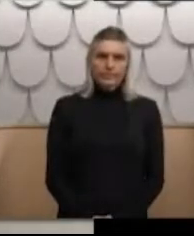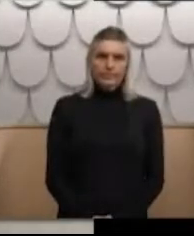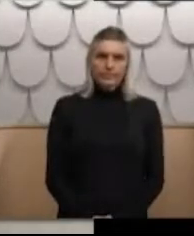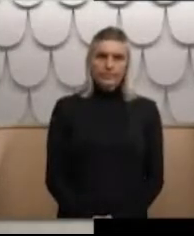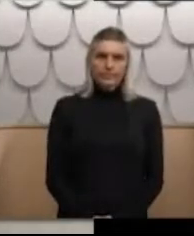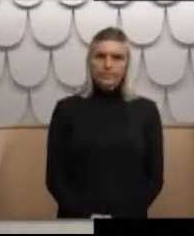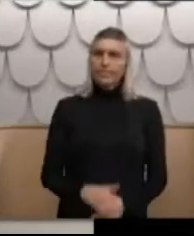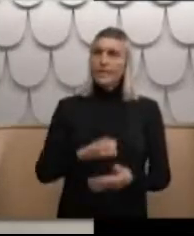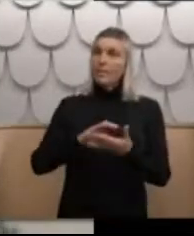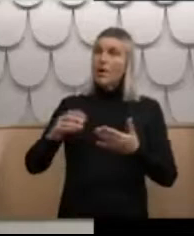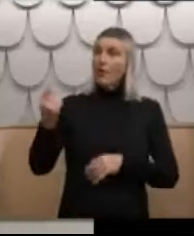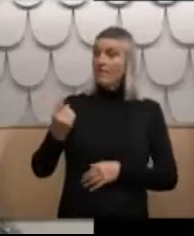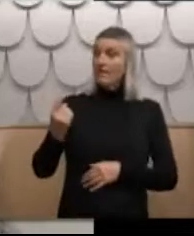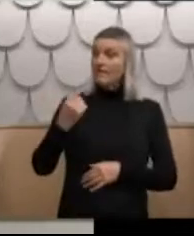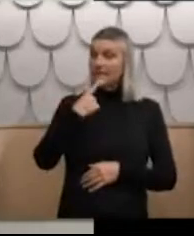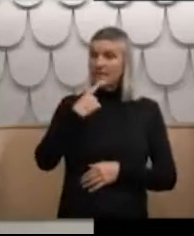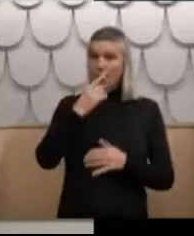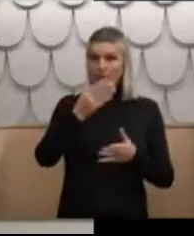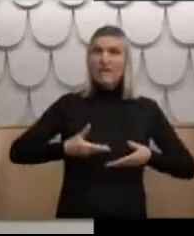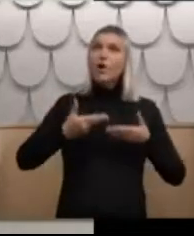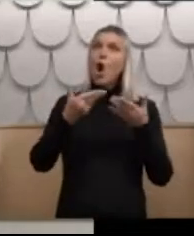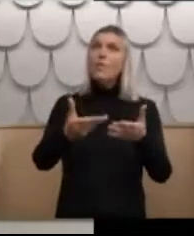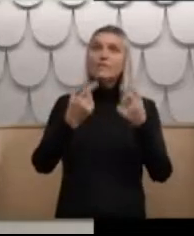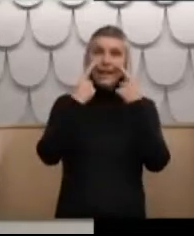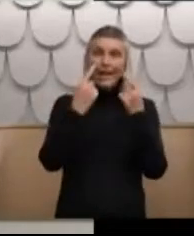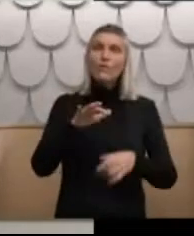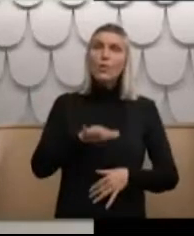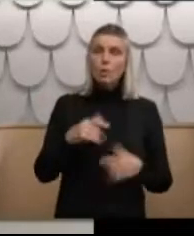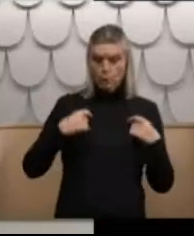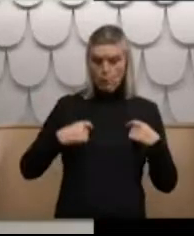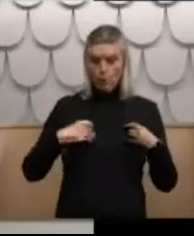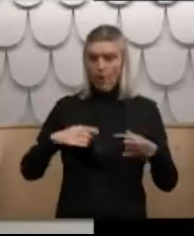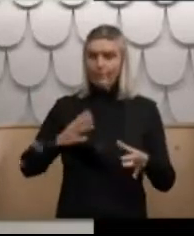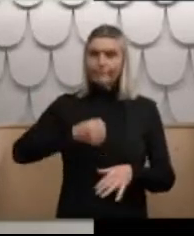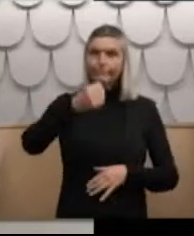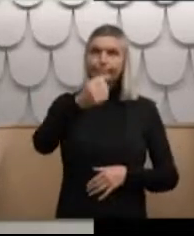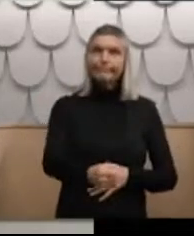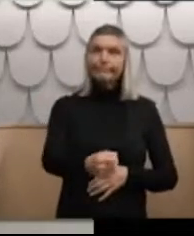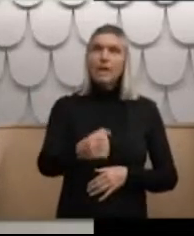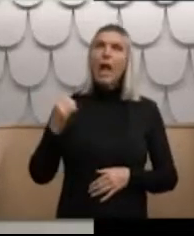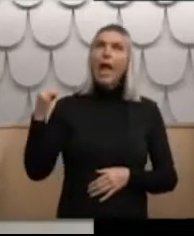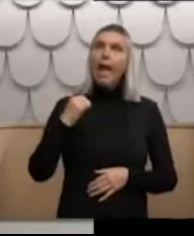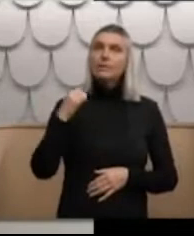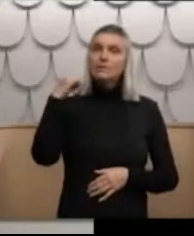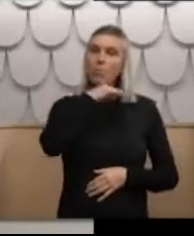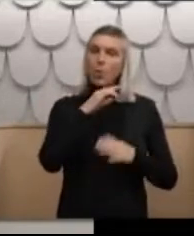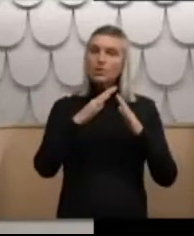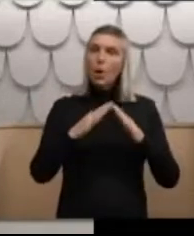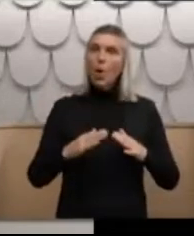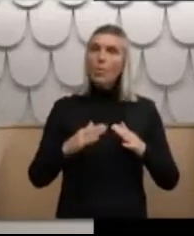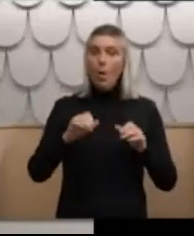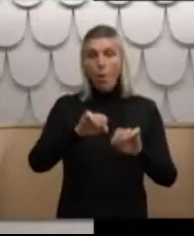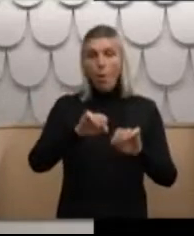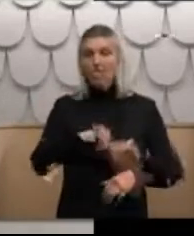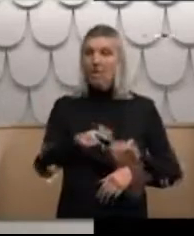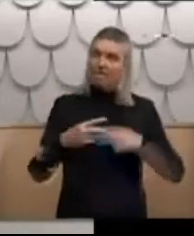Paragraph 11 and said I was committed to the care of social welfare and placed in Hamilton's boys' home until they found me a